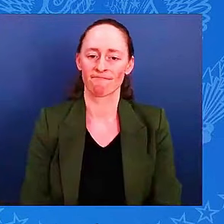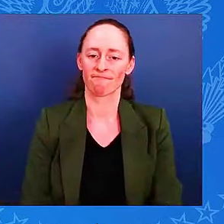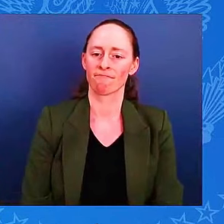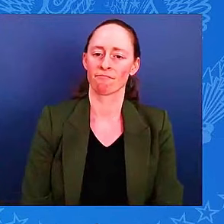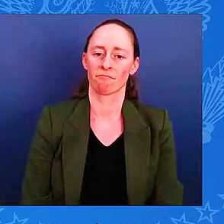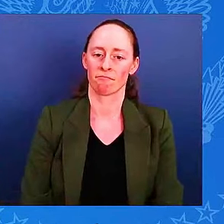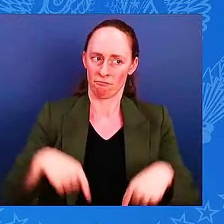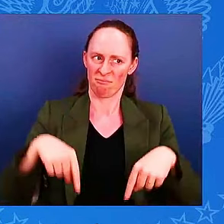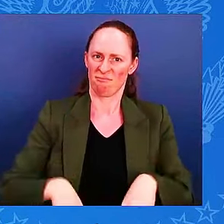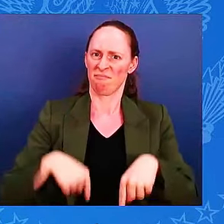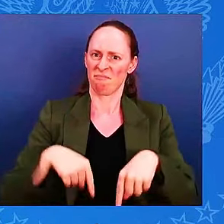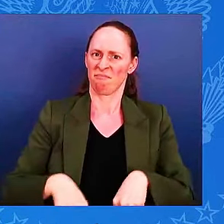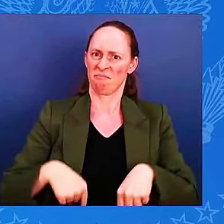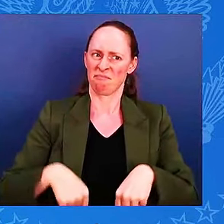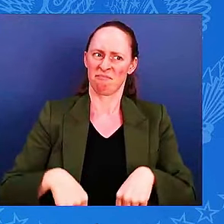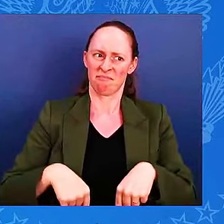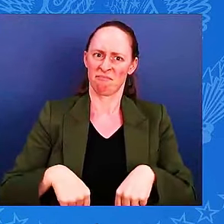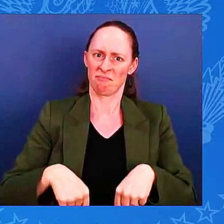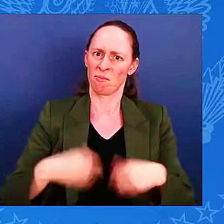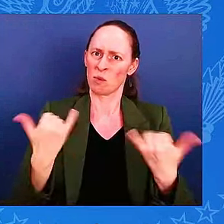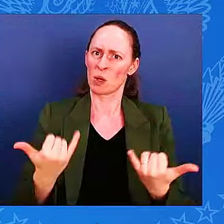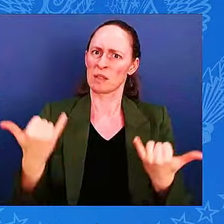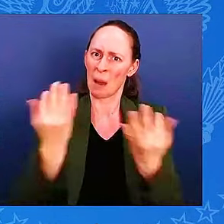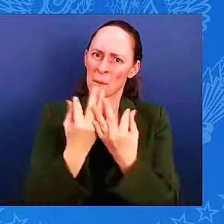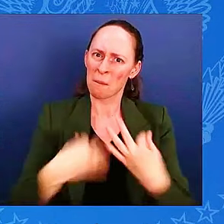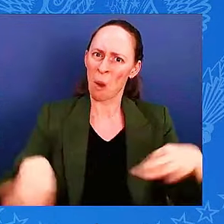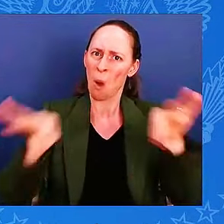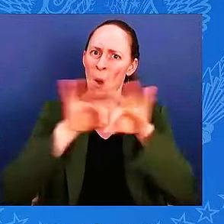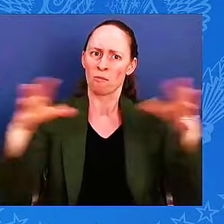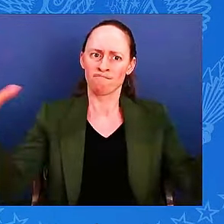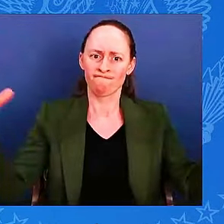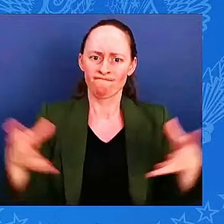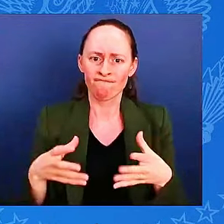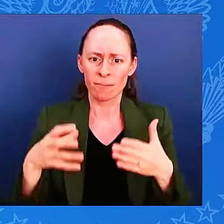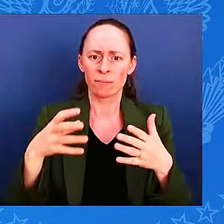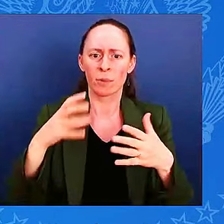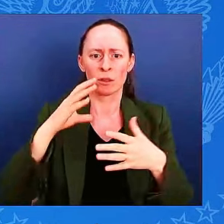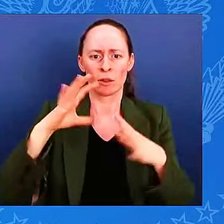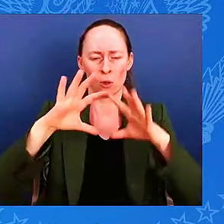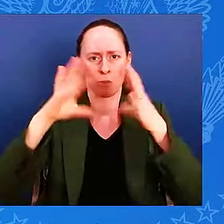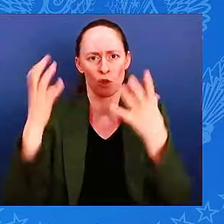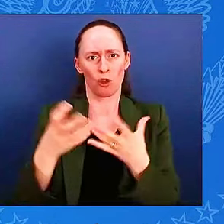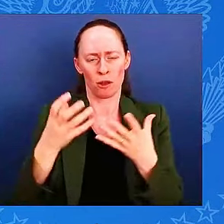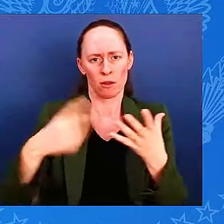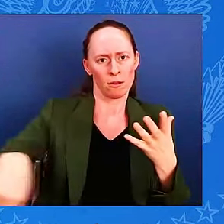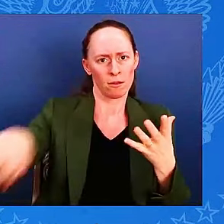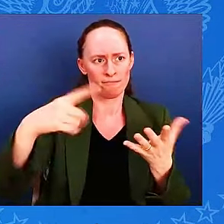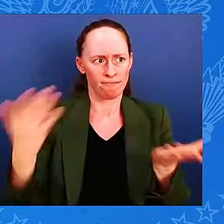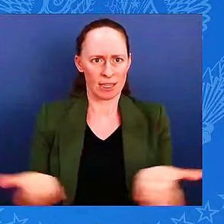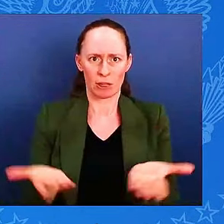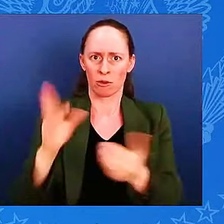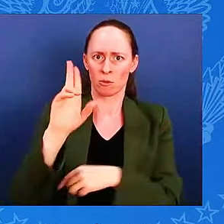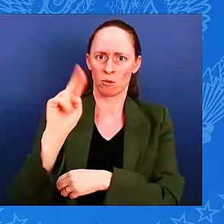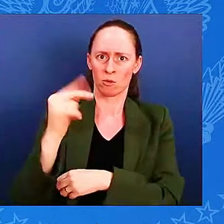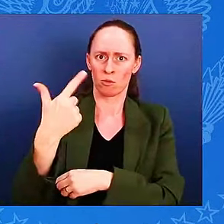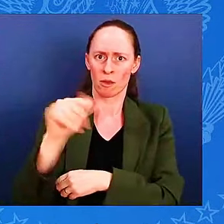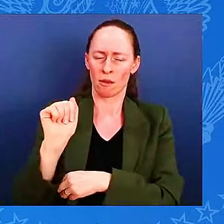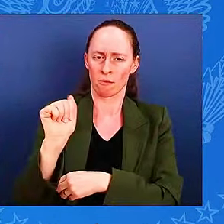world comes together for the General Assembly because this group is united in its determination